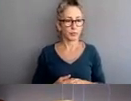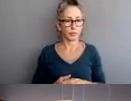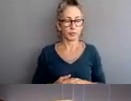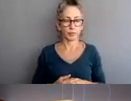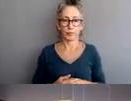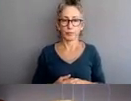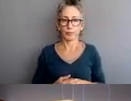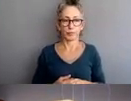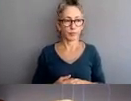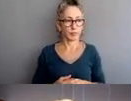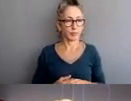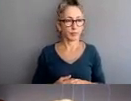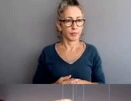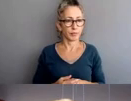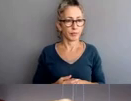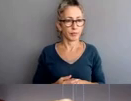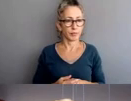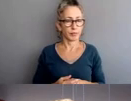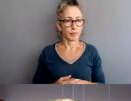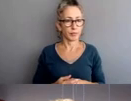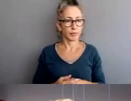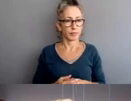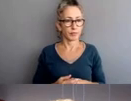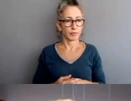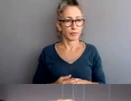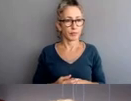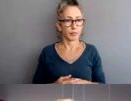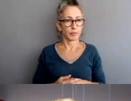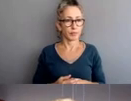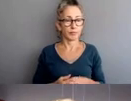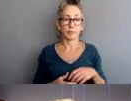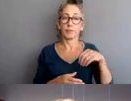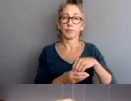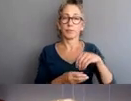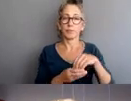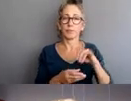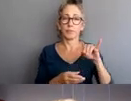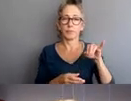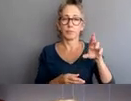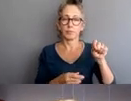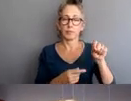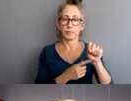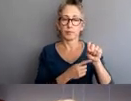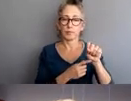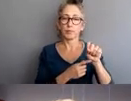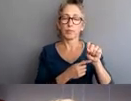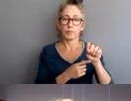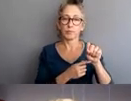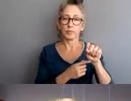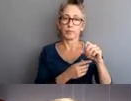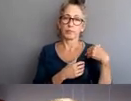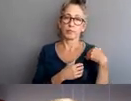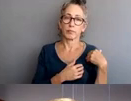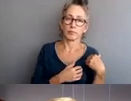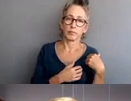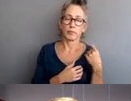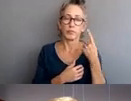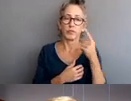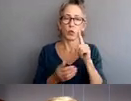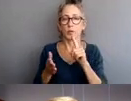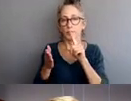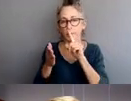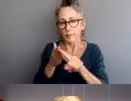The Bureau of Internal Affairs at the Chicago Police Department has the authority and responsibility to conduct investigations